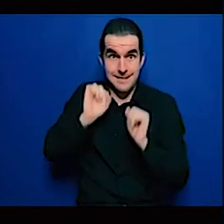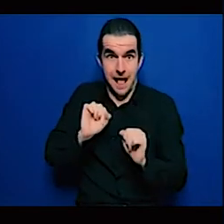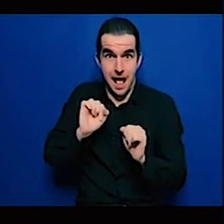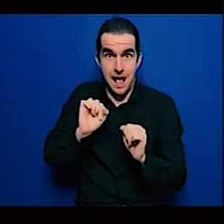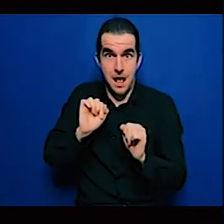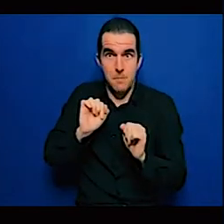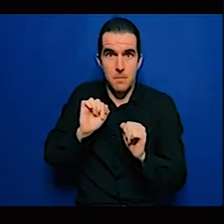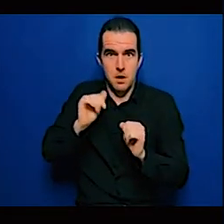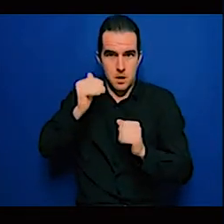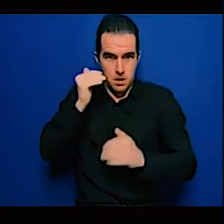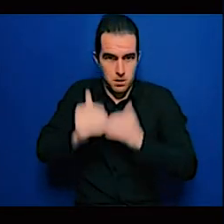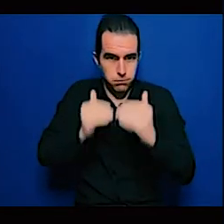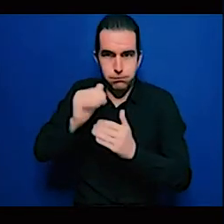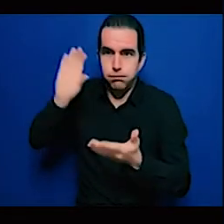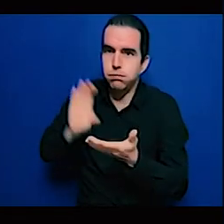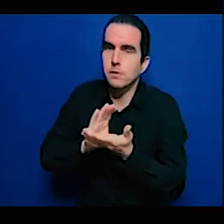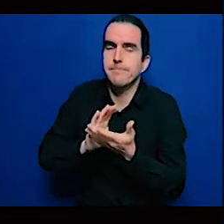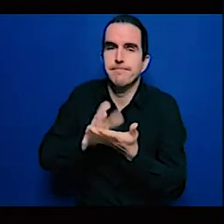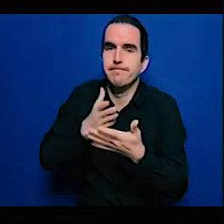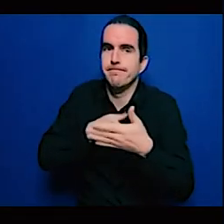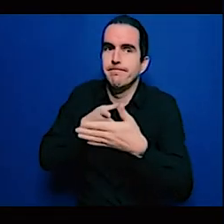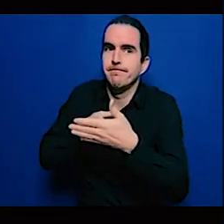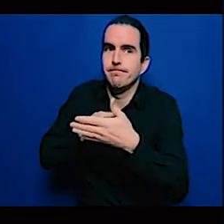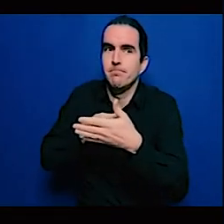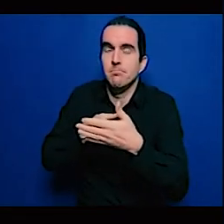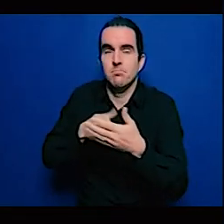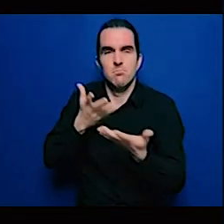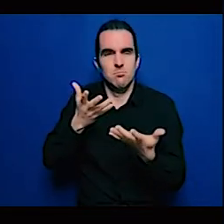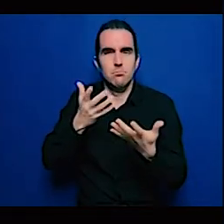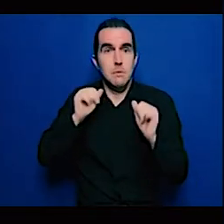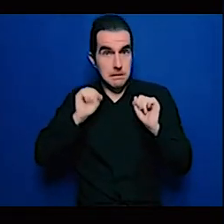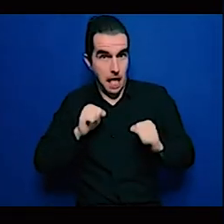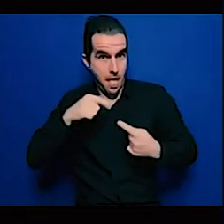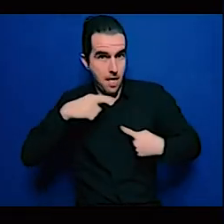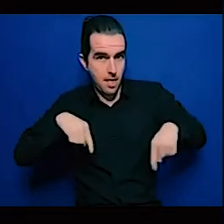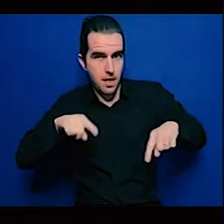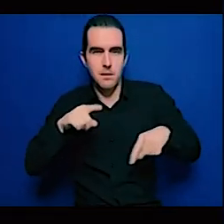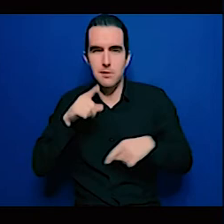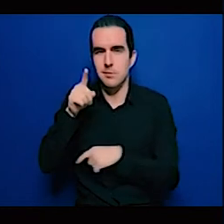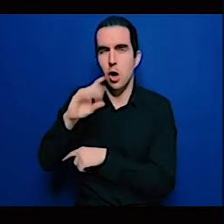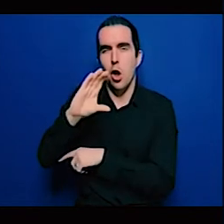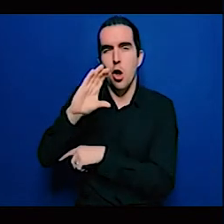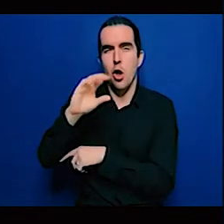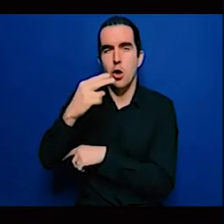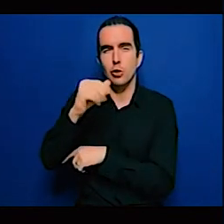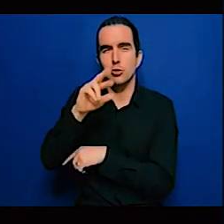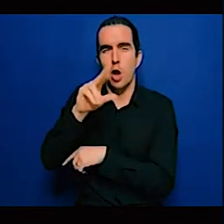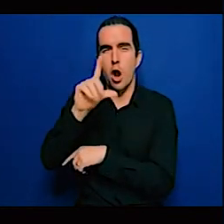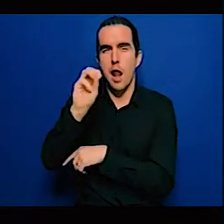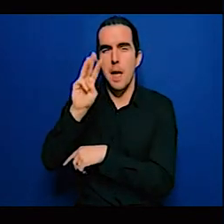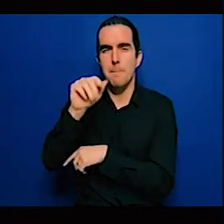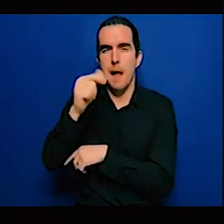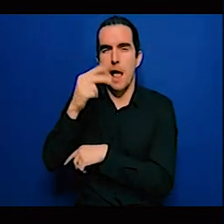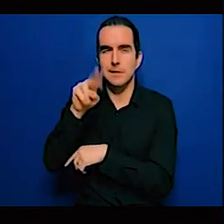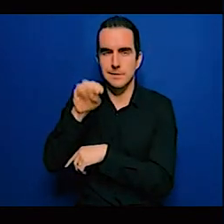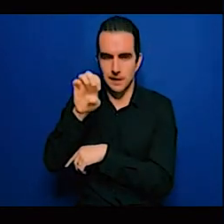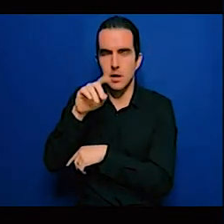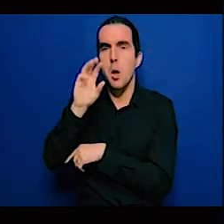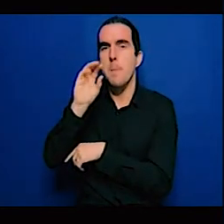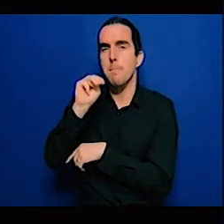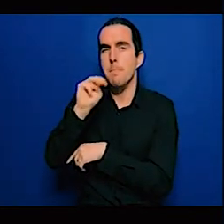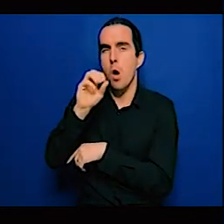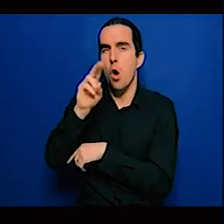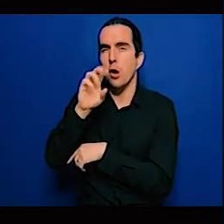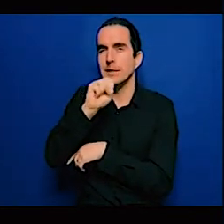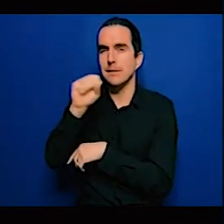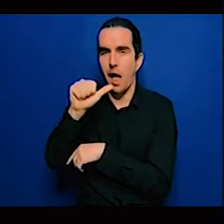receiving end. So, please, go ahead. So, I think before we speak on the absorbing capacity,